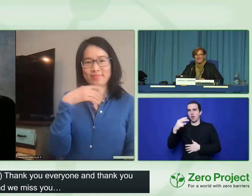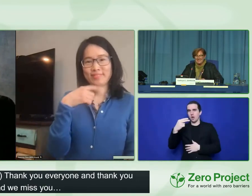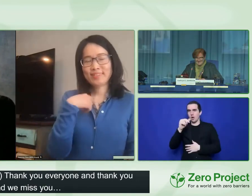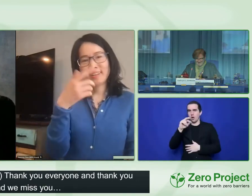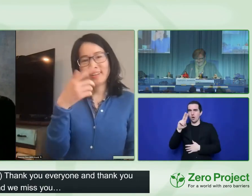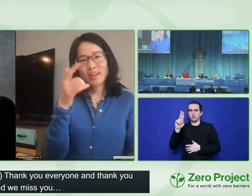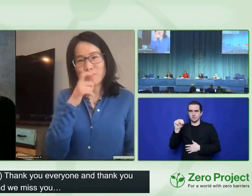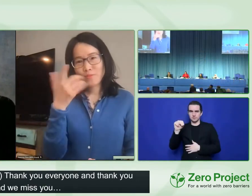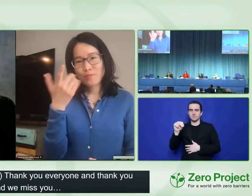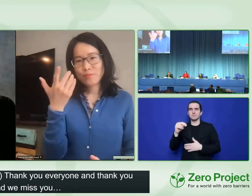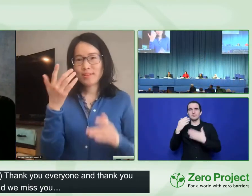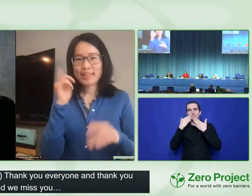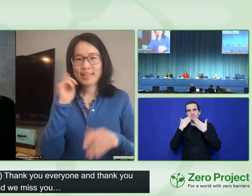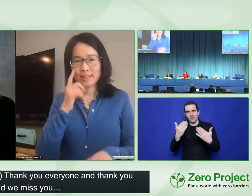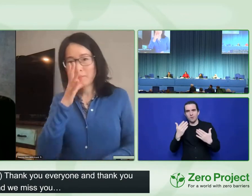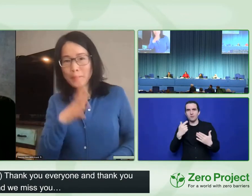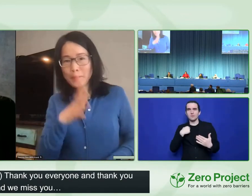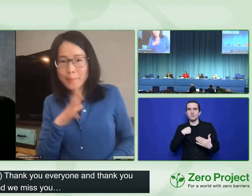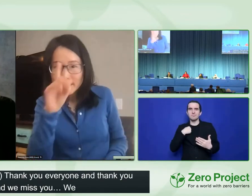Okay, Xiaorong, please.